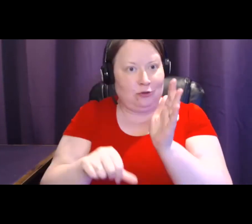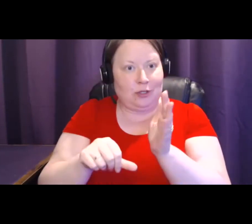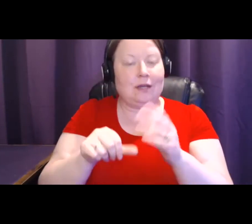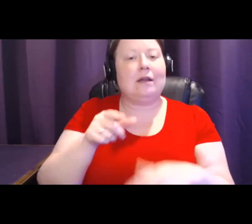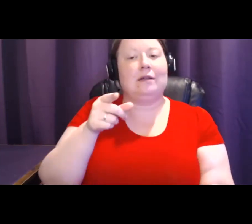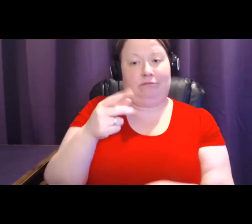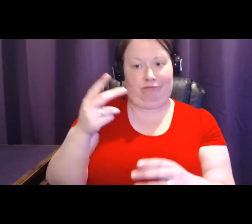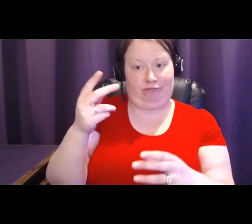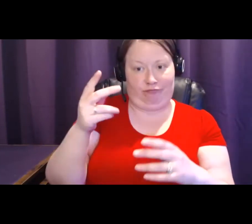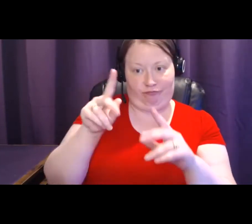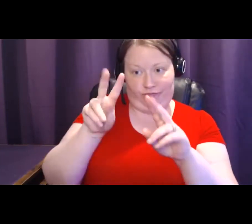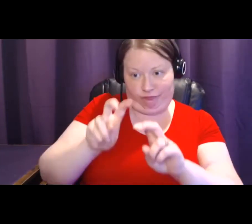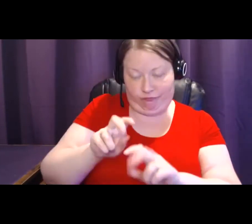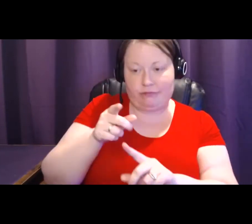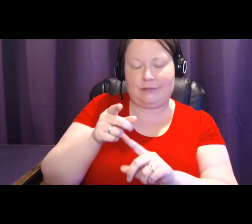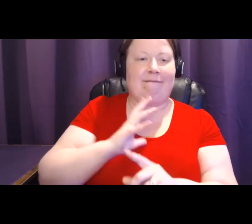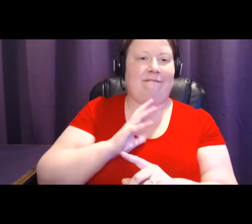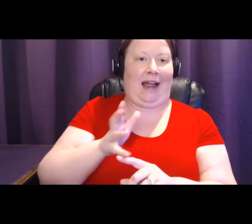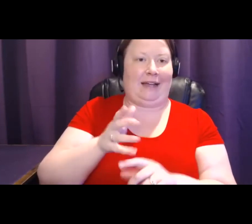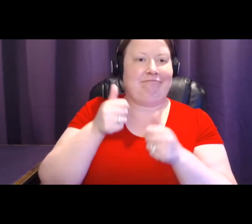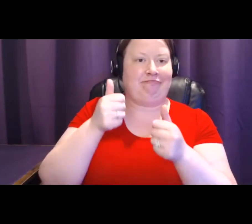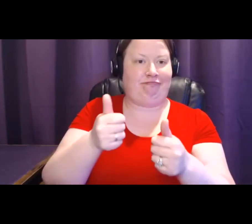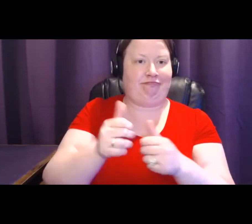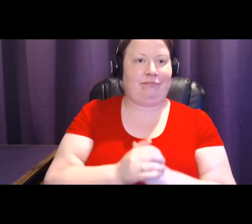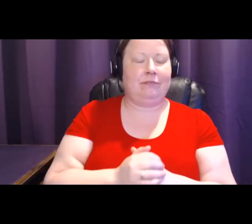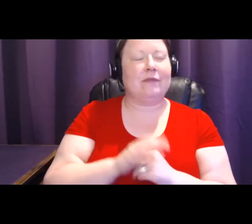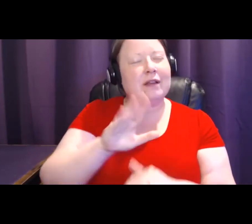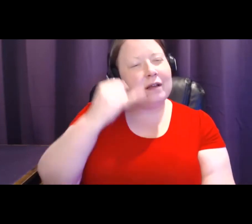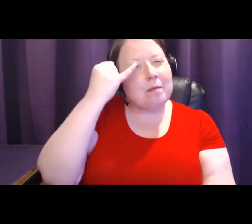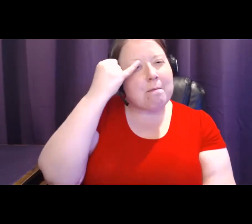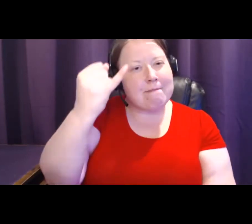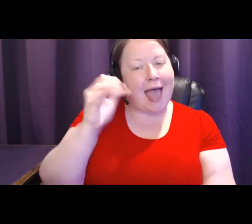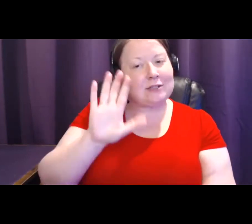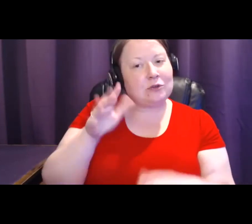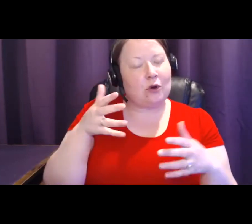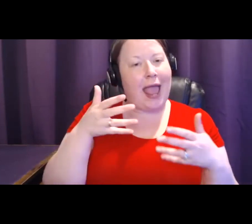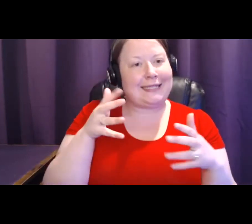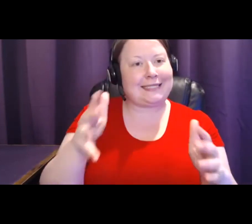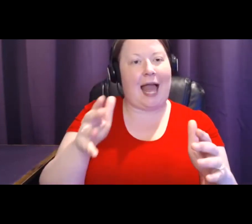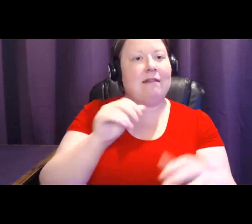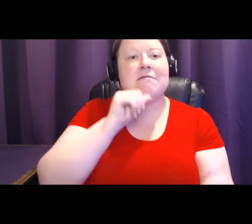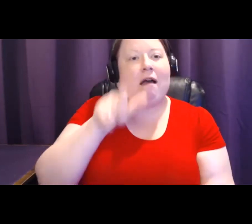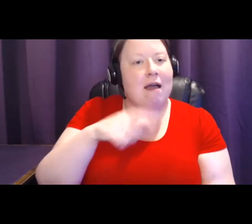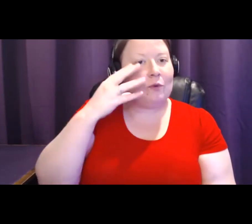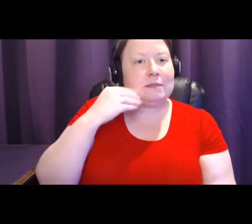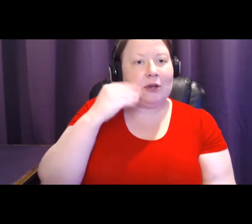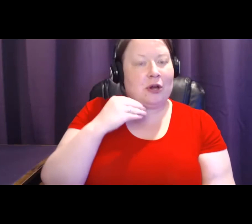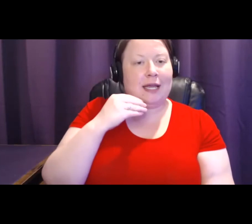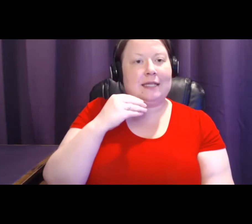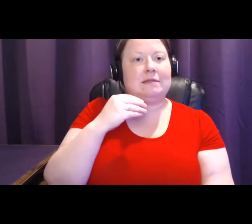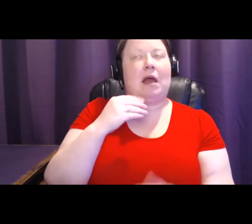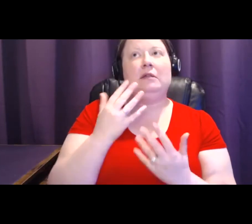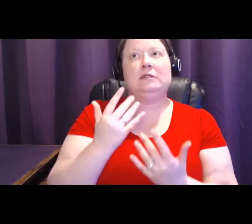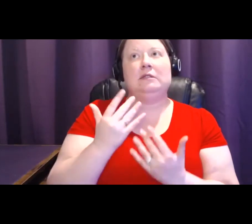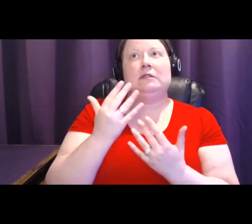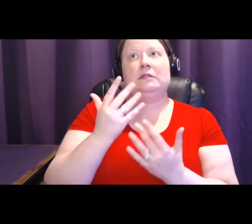was fine. Now imagine the anxiety she was saved by not having to wait three weeks to have